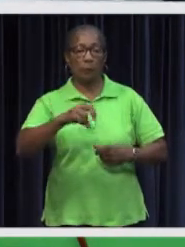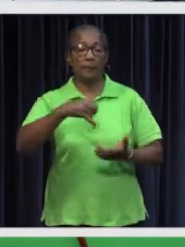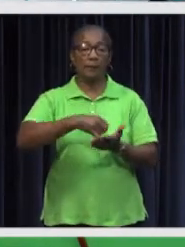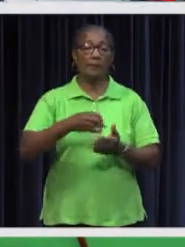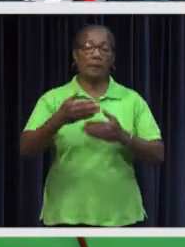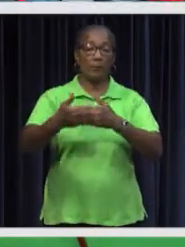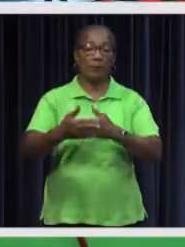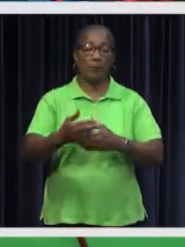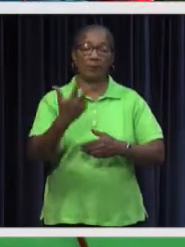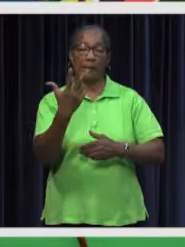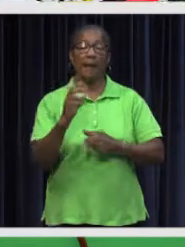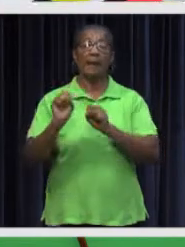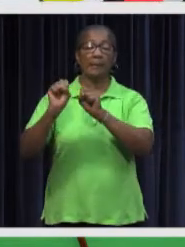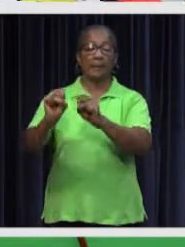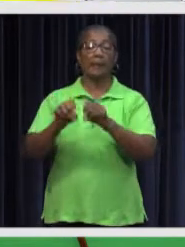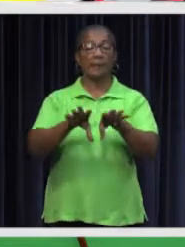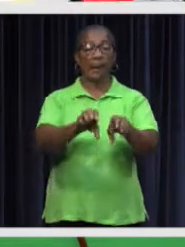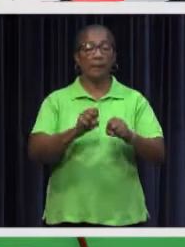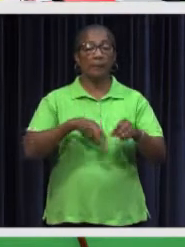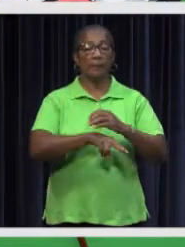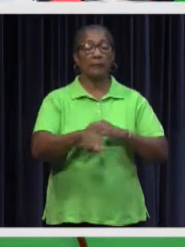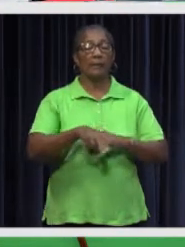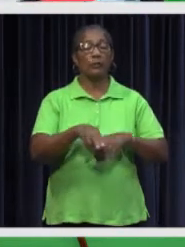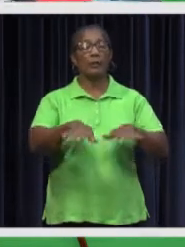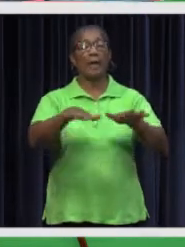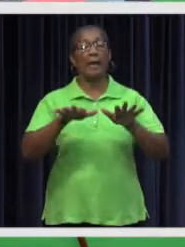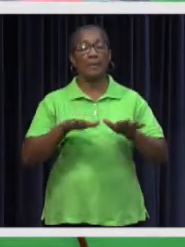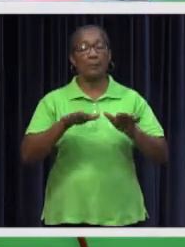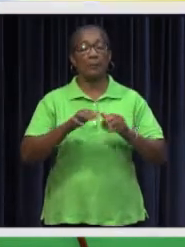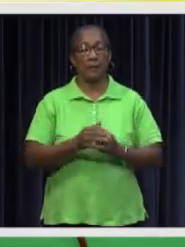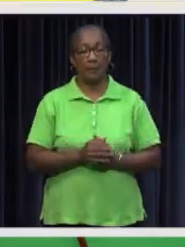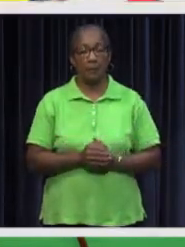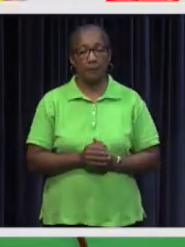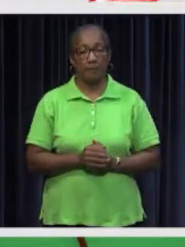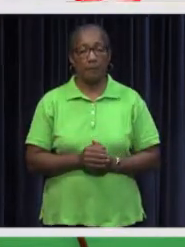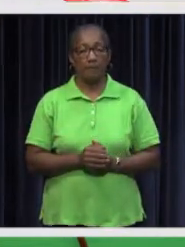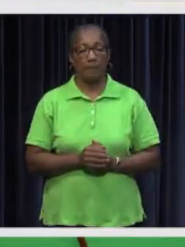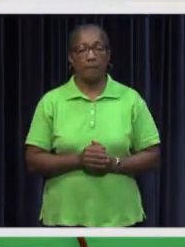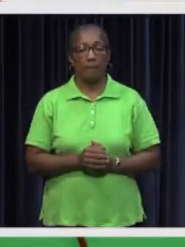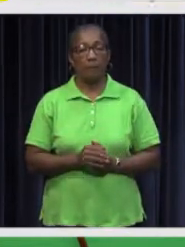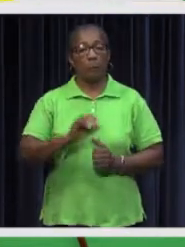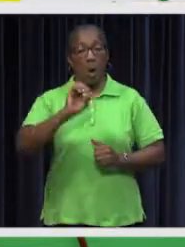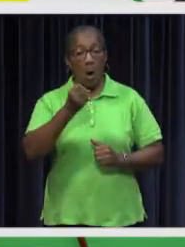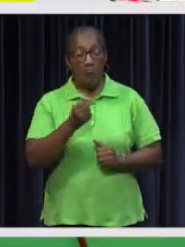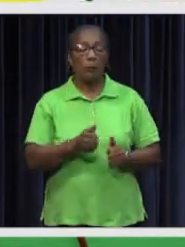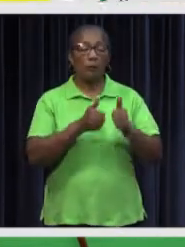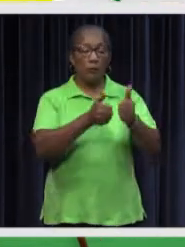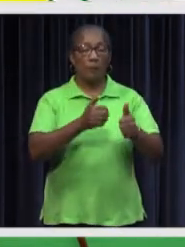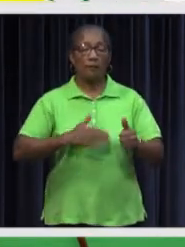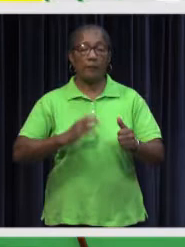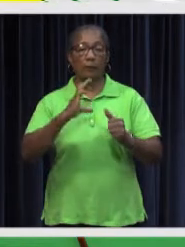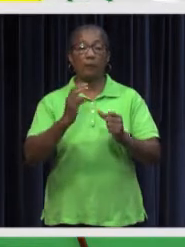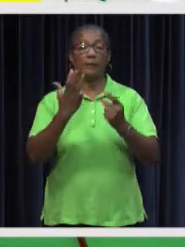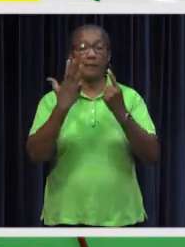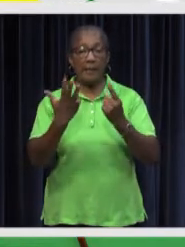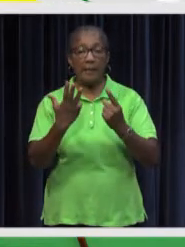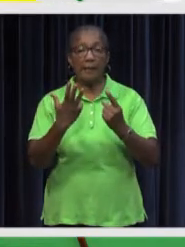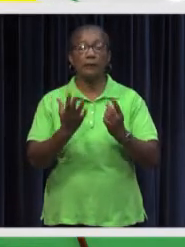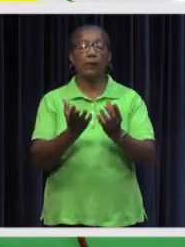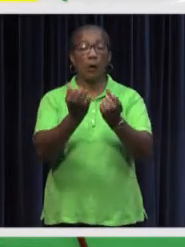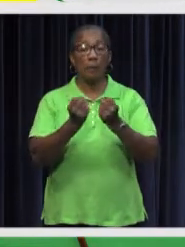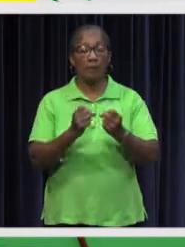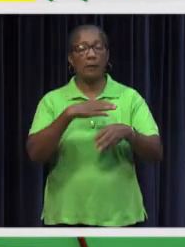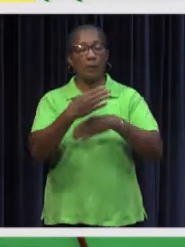favor and 8 against after a marathon session that started on Tuesday. To cope with the consequences